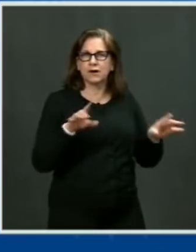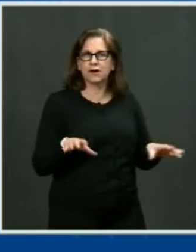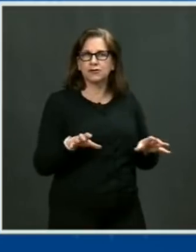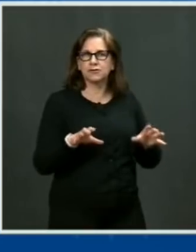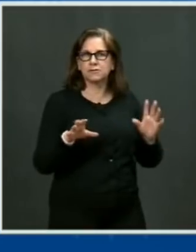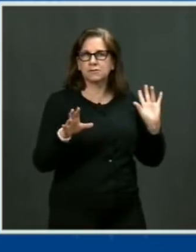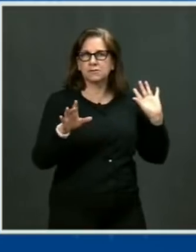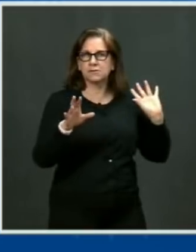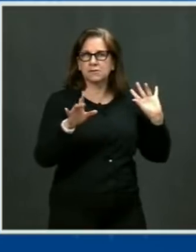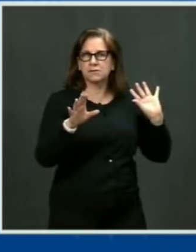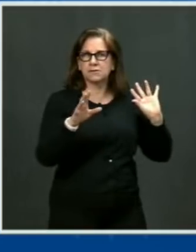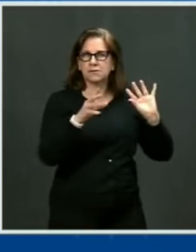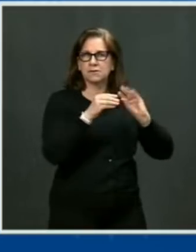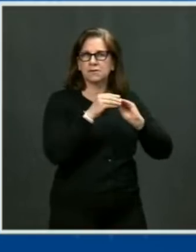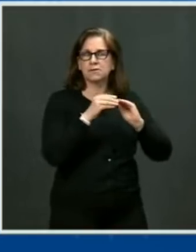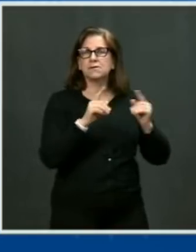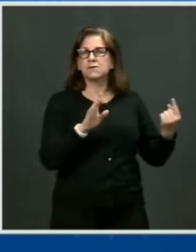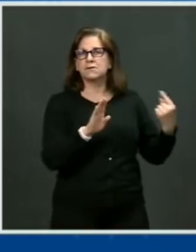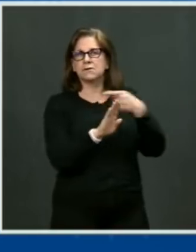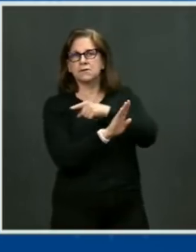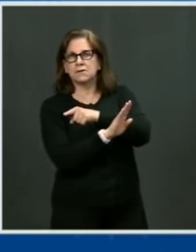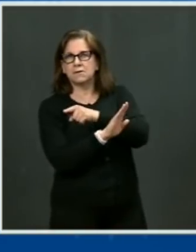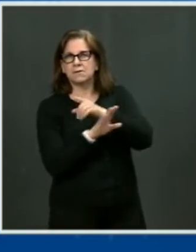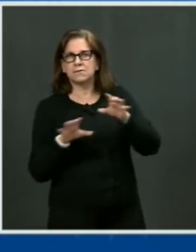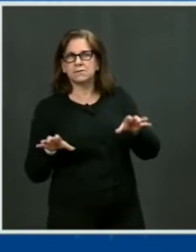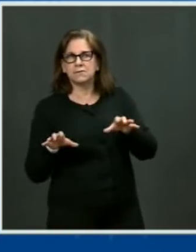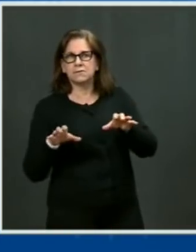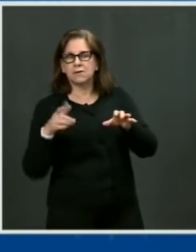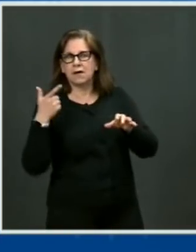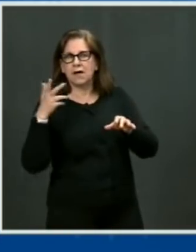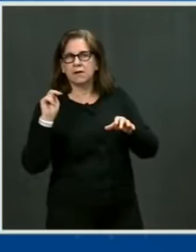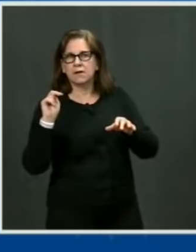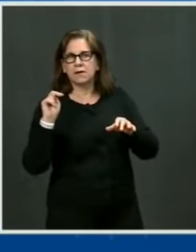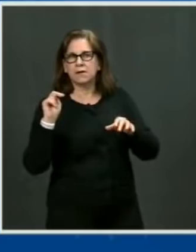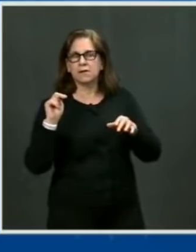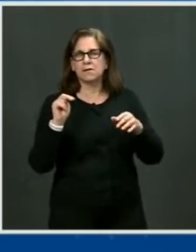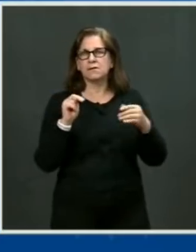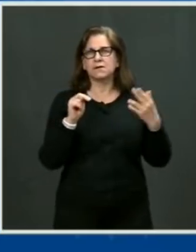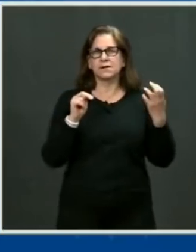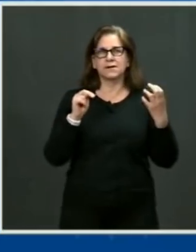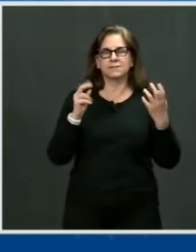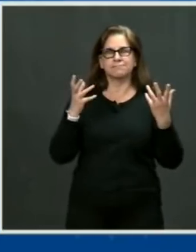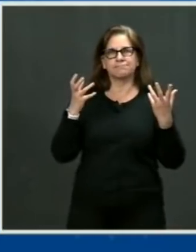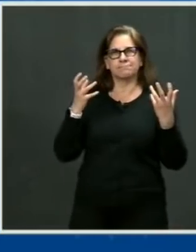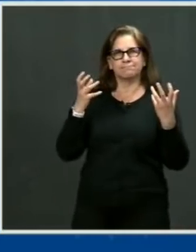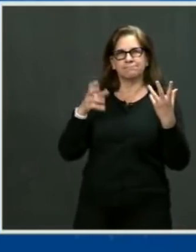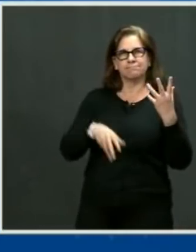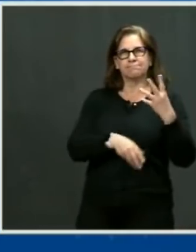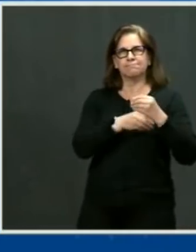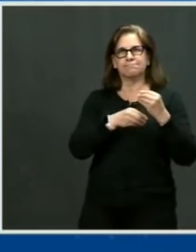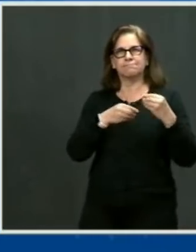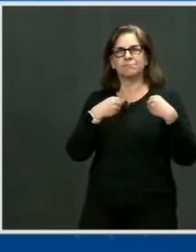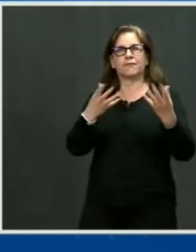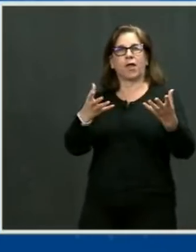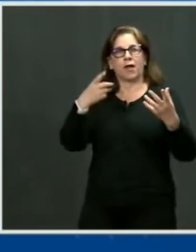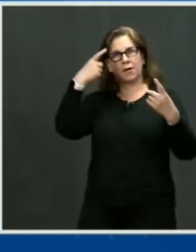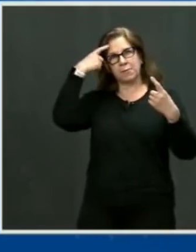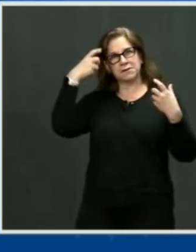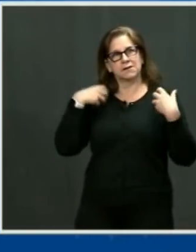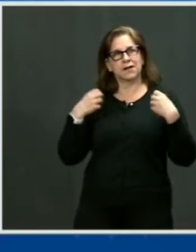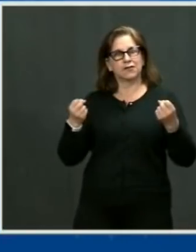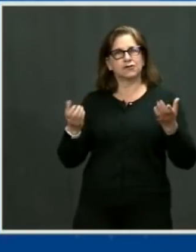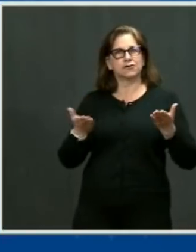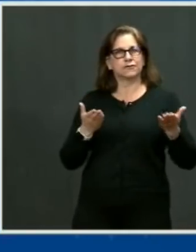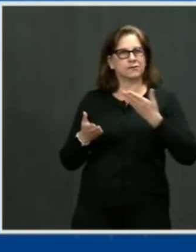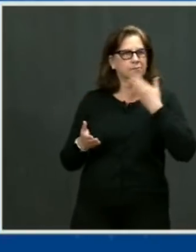funding for mental health services. And as you will hear in a moment, President Joe Biden is a leader